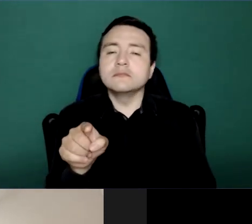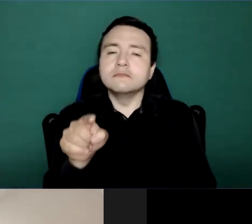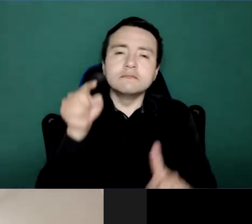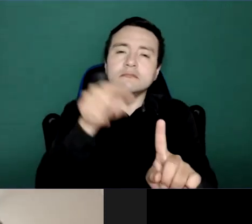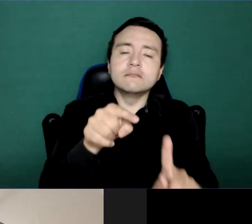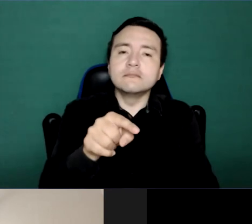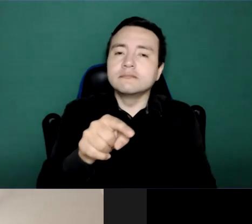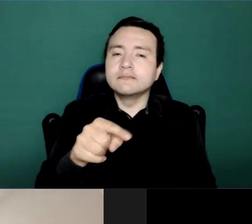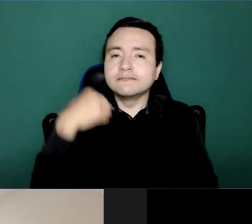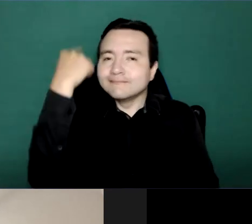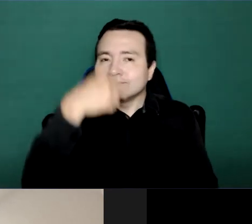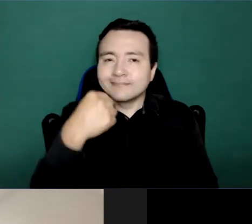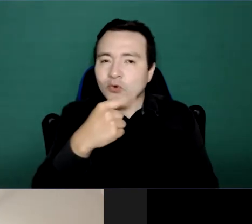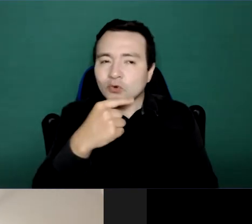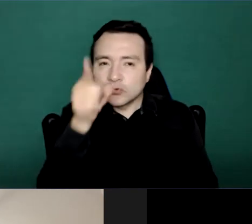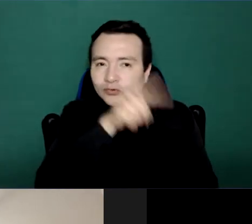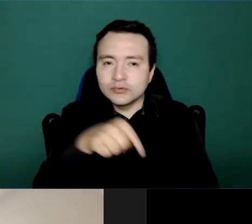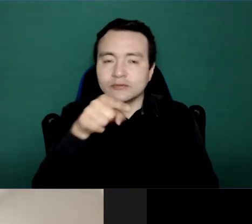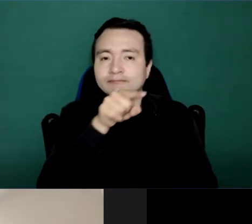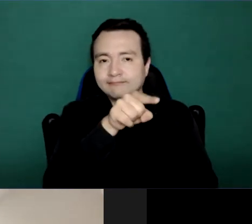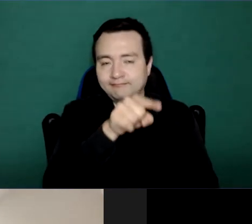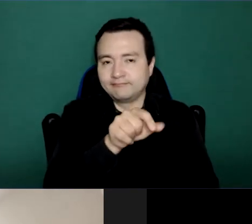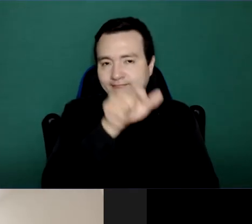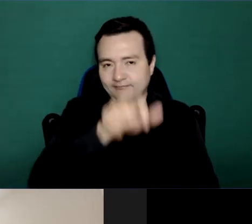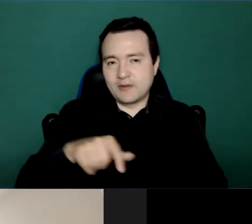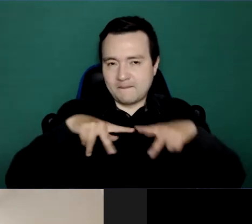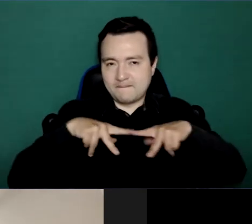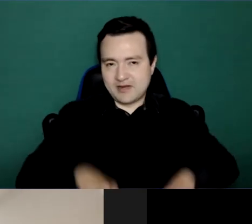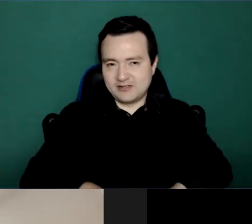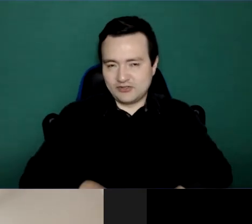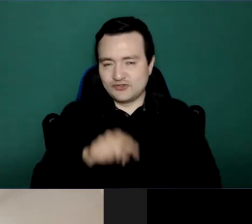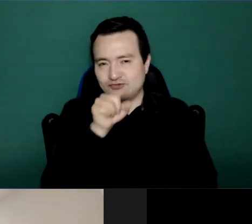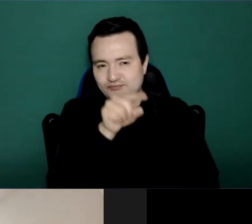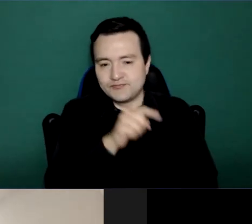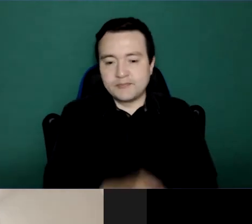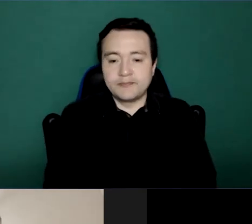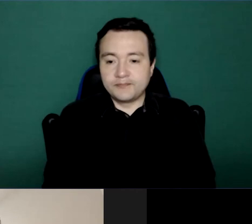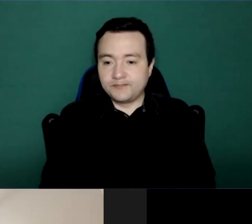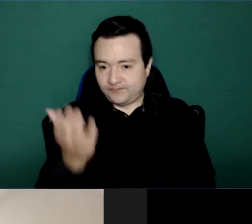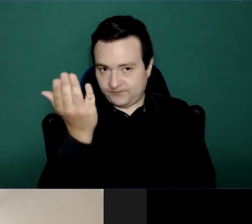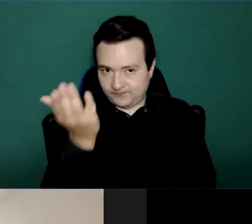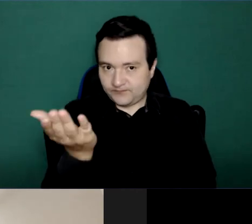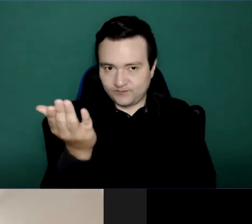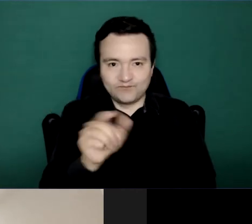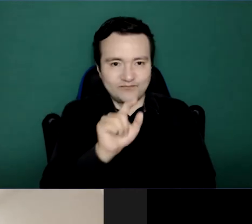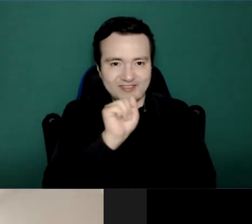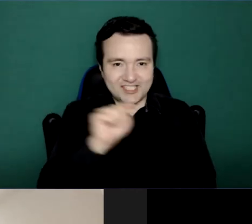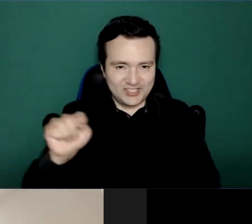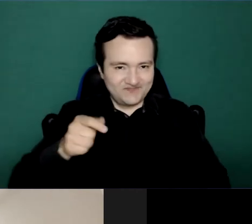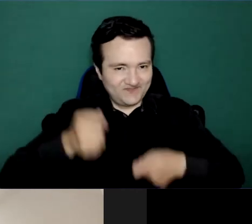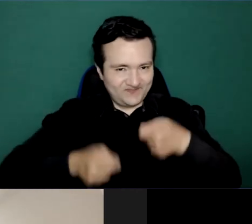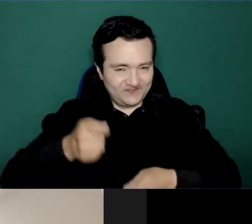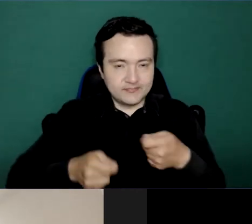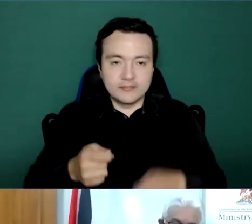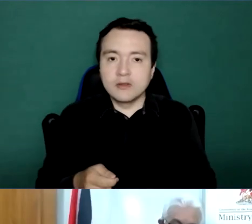I think this goes in line with what Dr. Castro was just saying towards the end of her presentation. So what could be